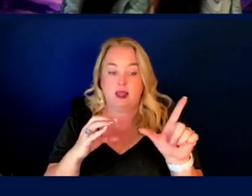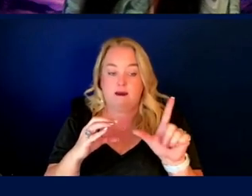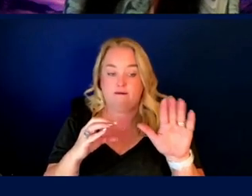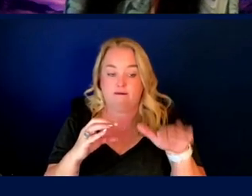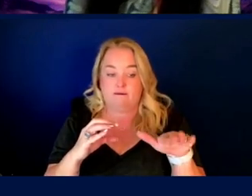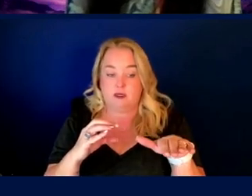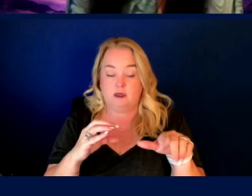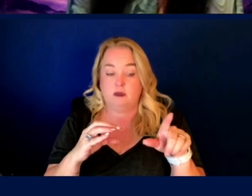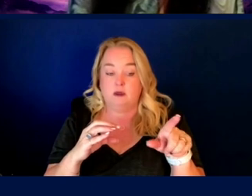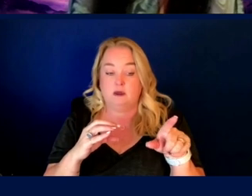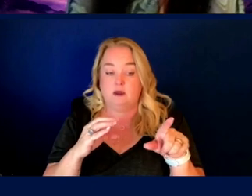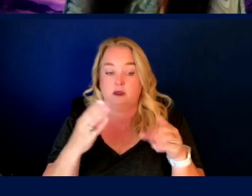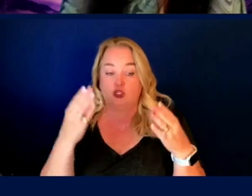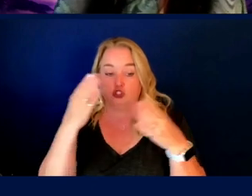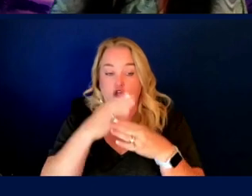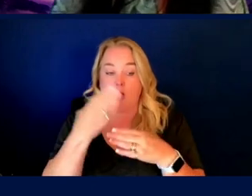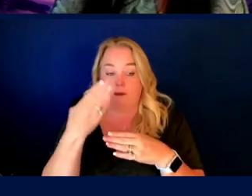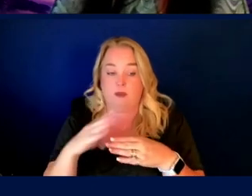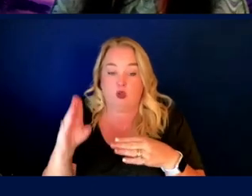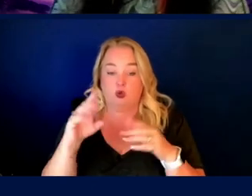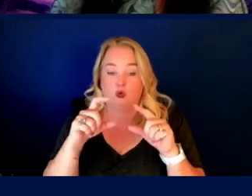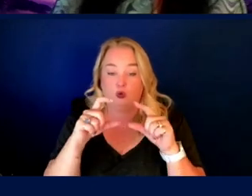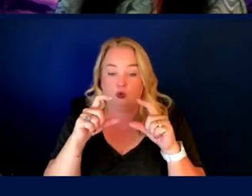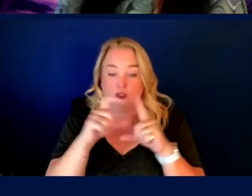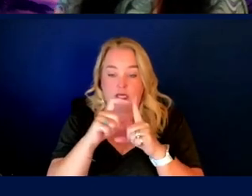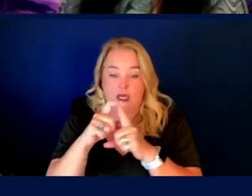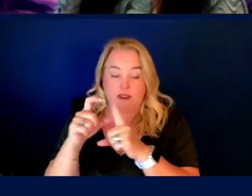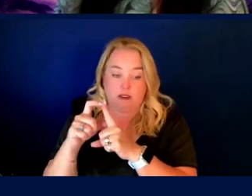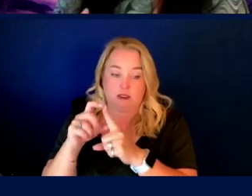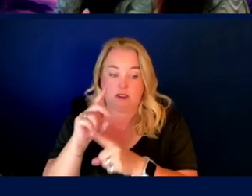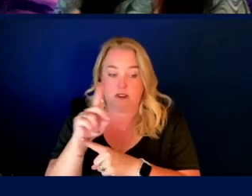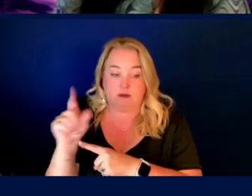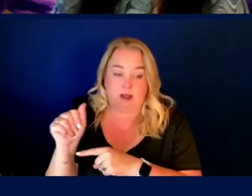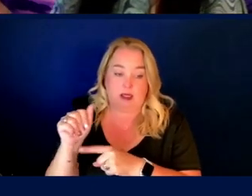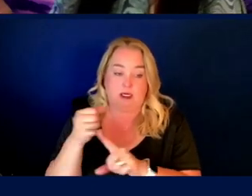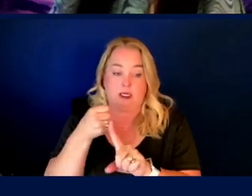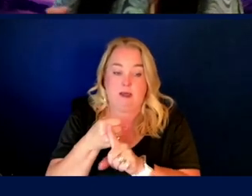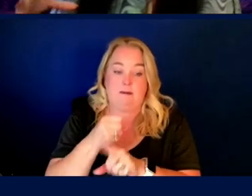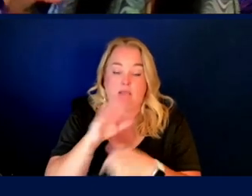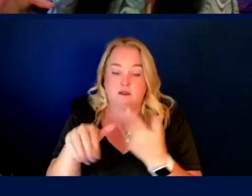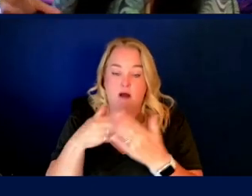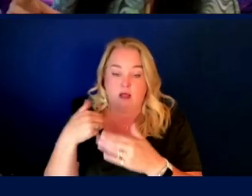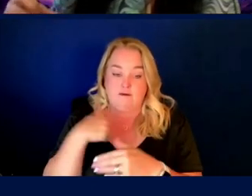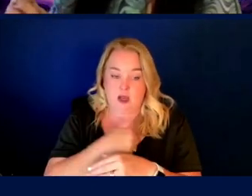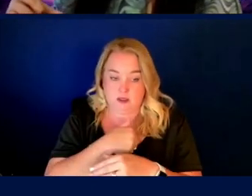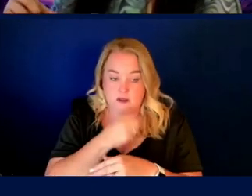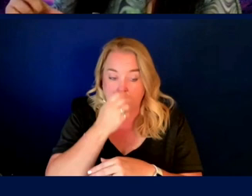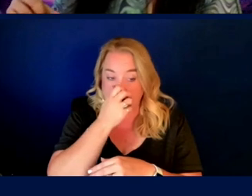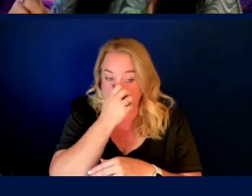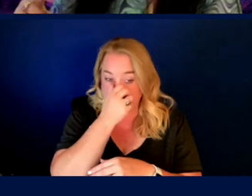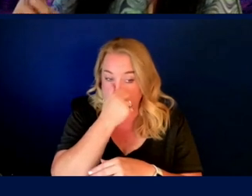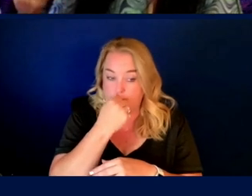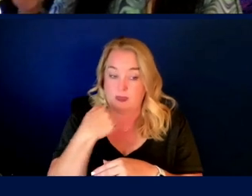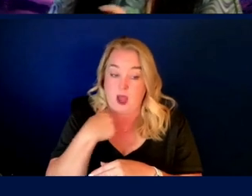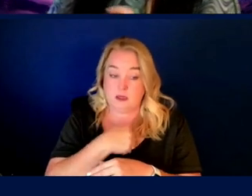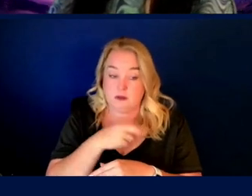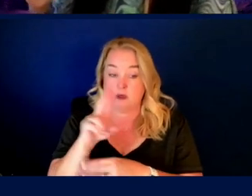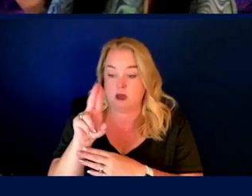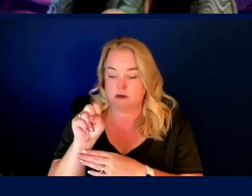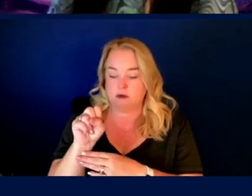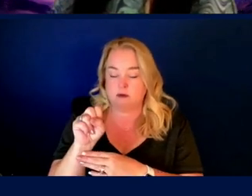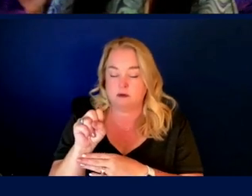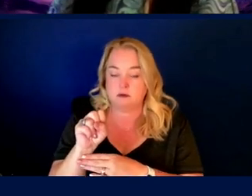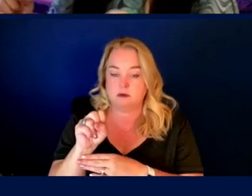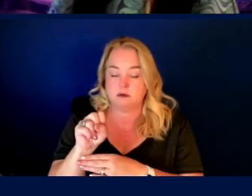uh, in, uh, dark blue text over a light gray background disability impacts all of us. And the us is capitalized. So